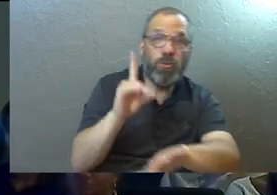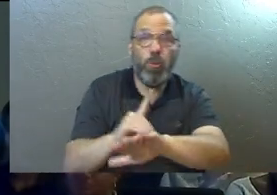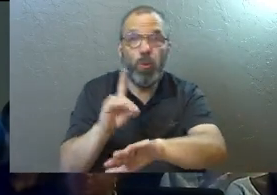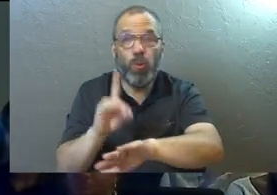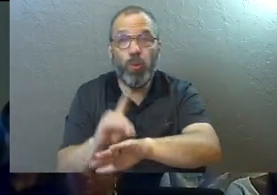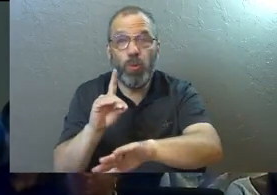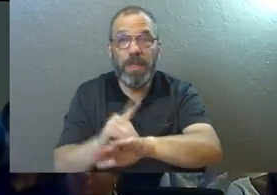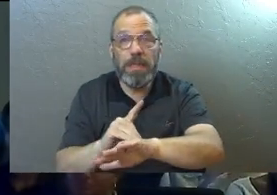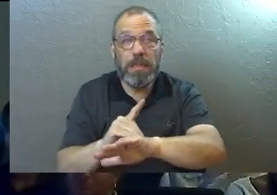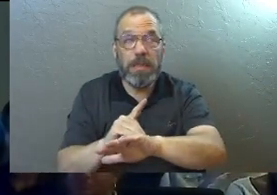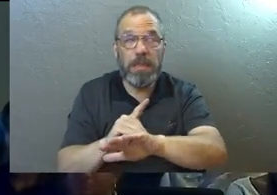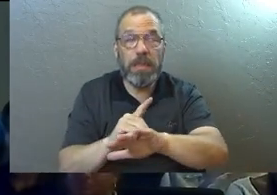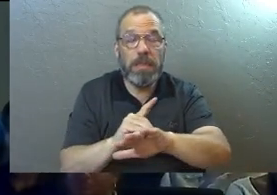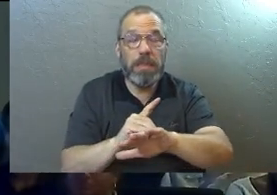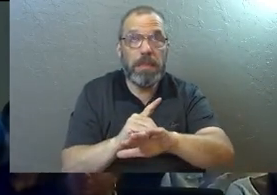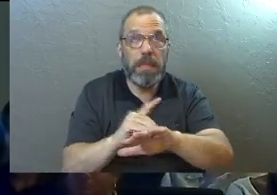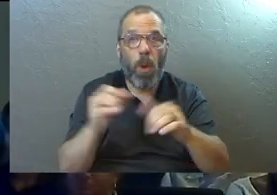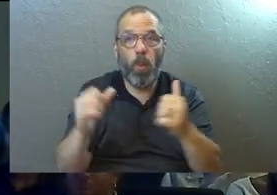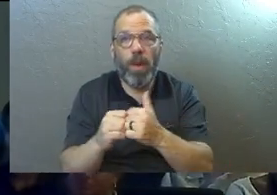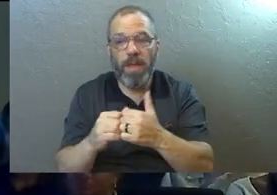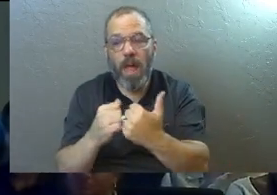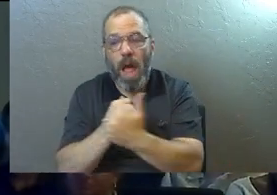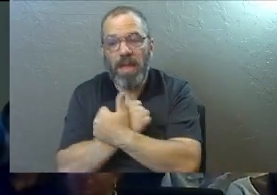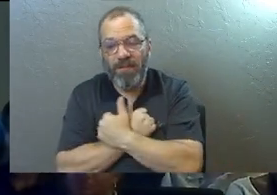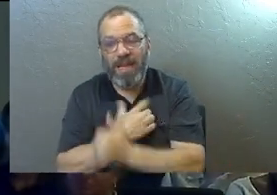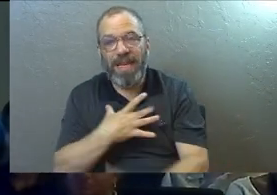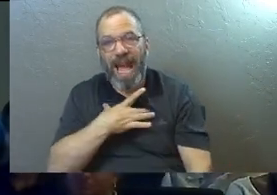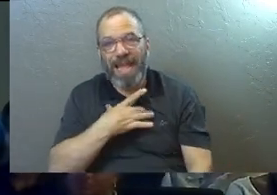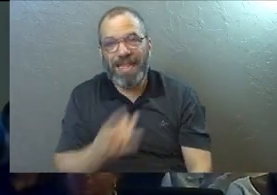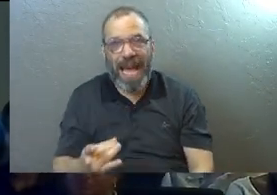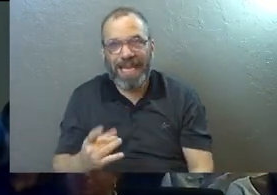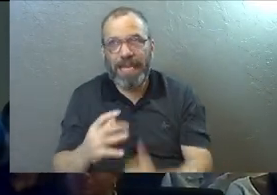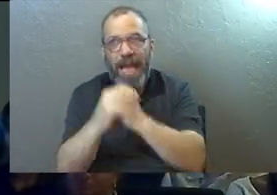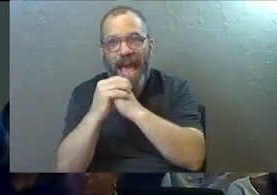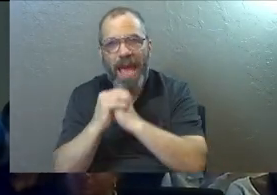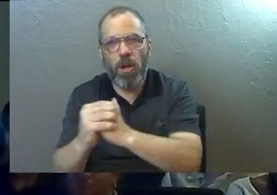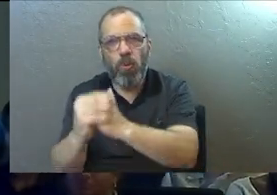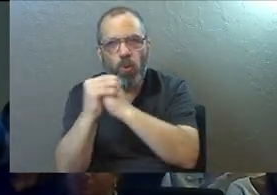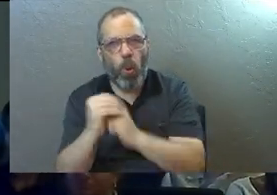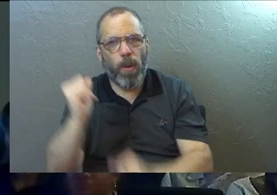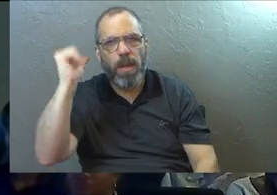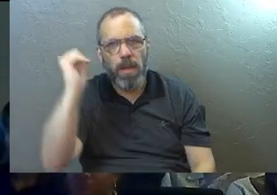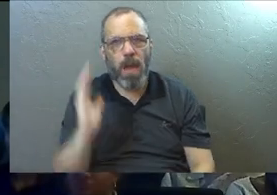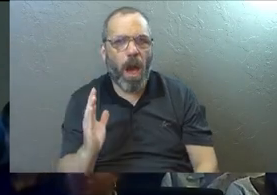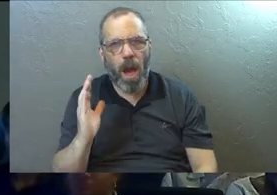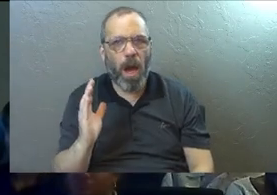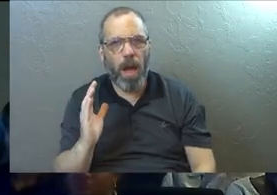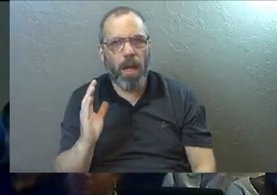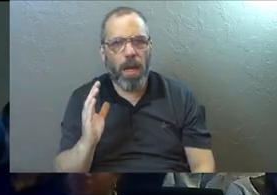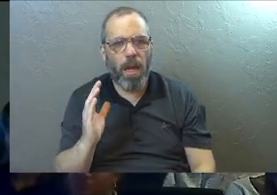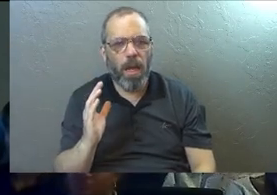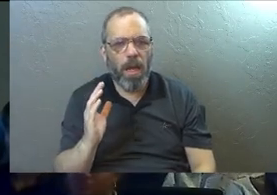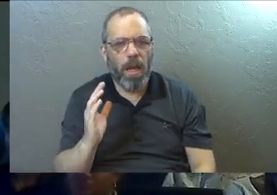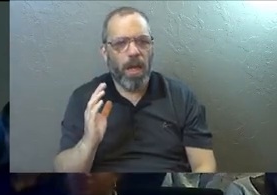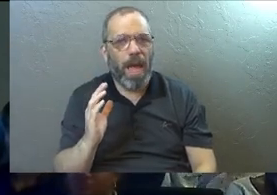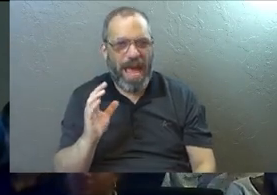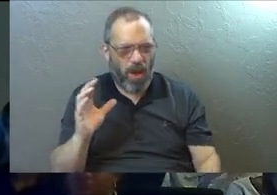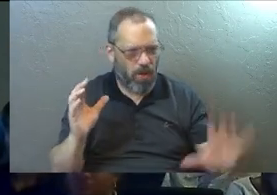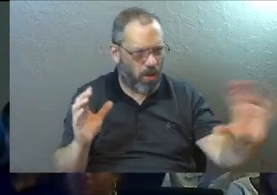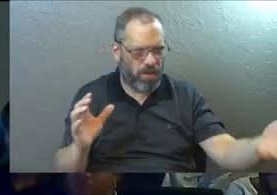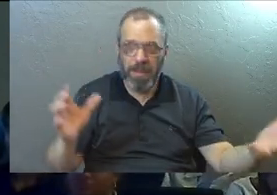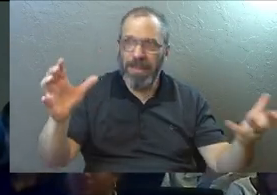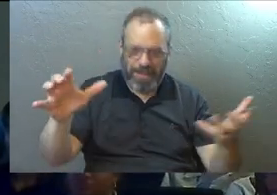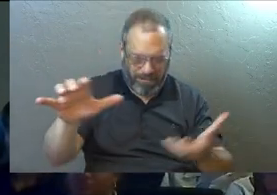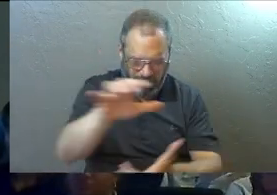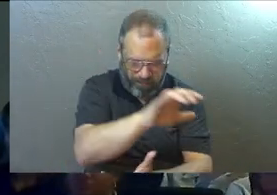with loving and liking and adoring God. And sometimes we bring all those